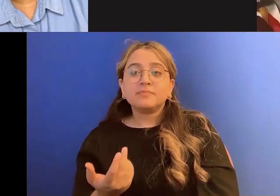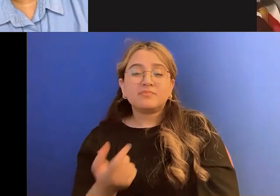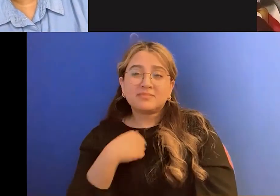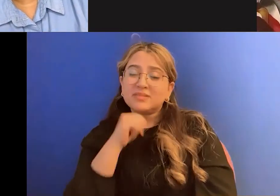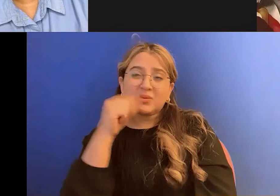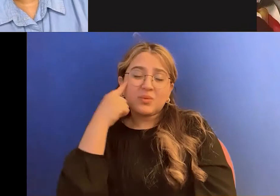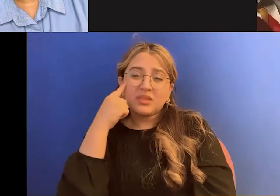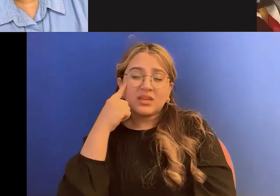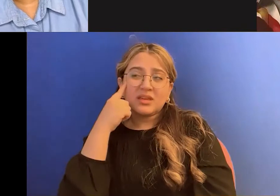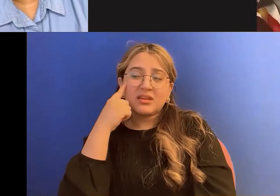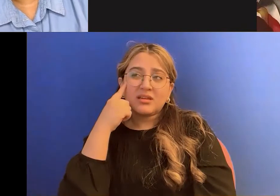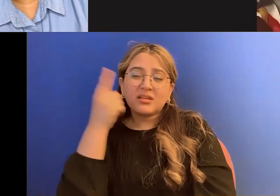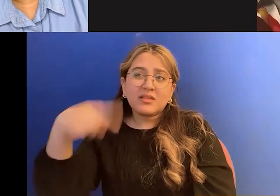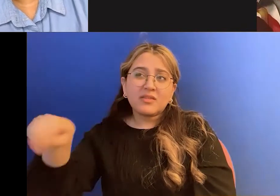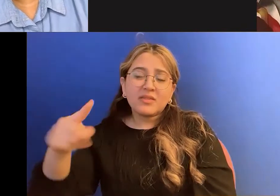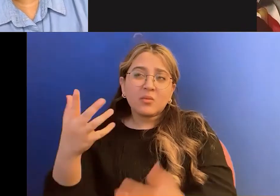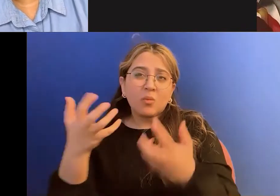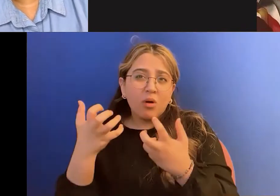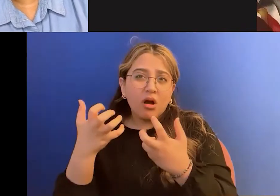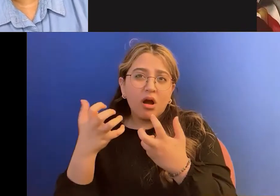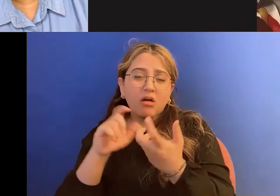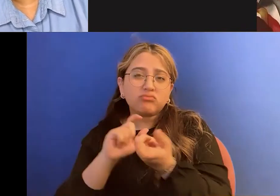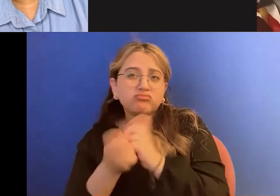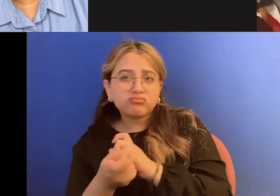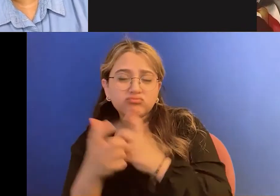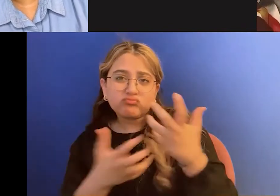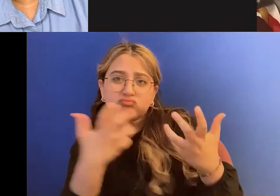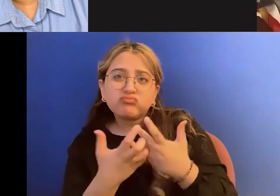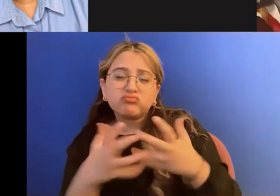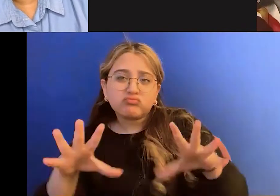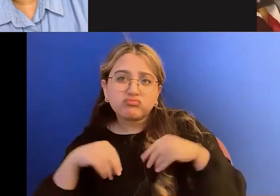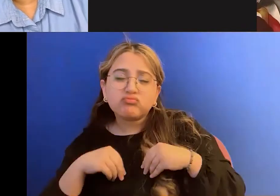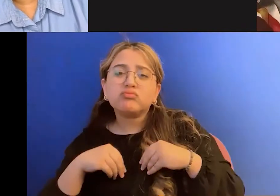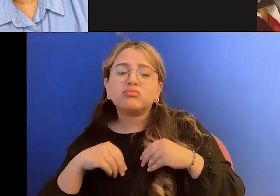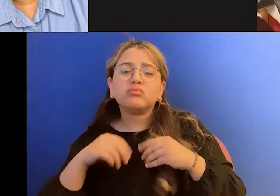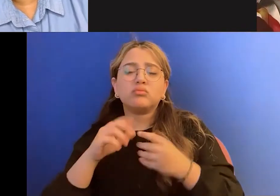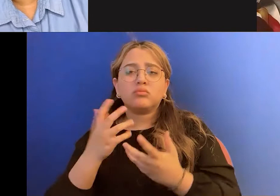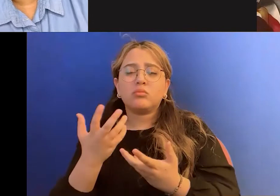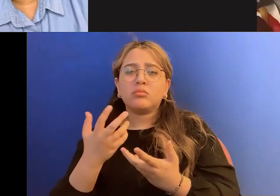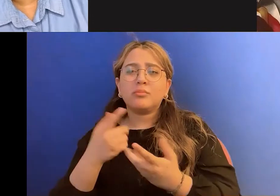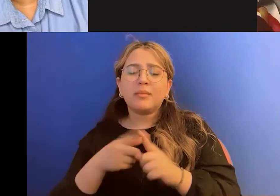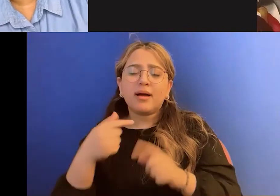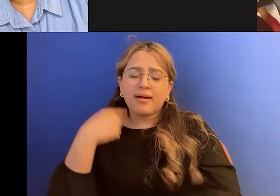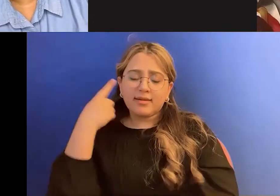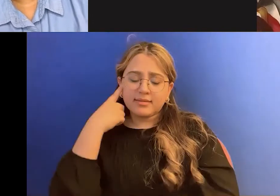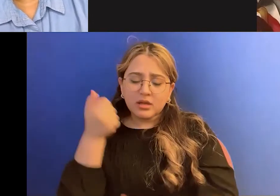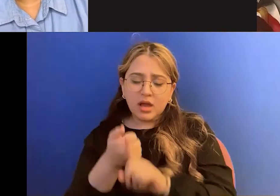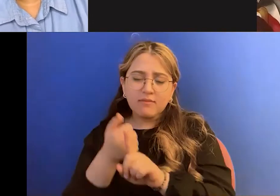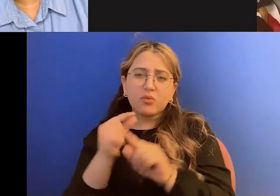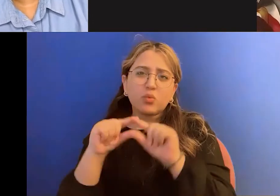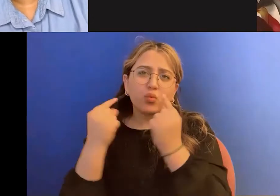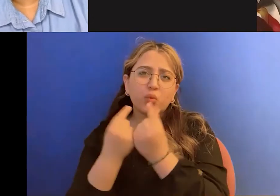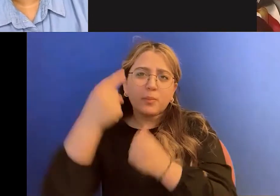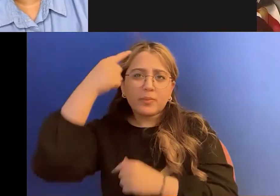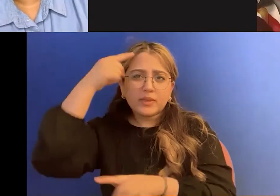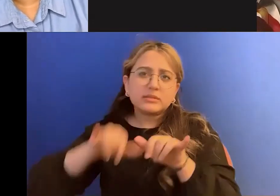conform, but, you know, there is a sort of like group think, I guess, you know, because of how